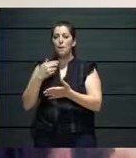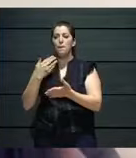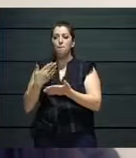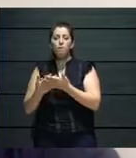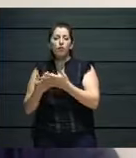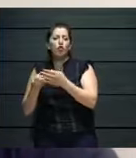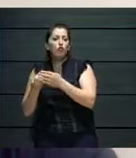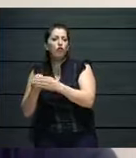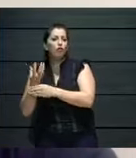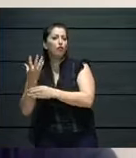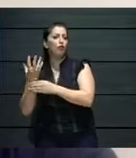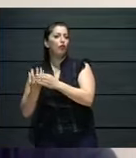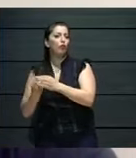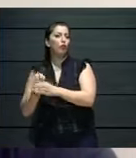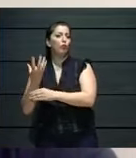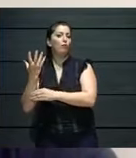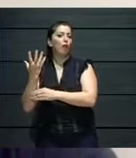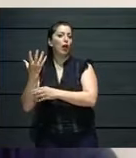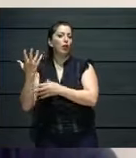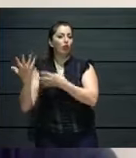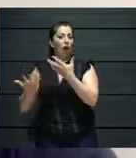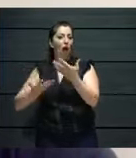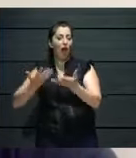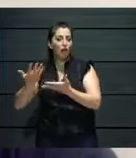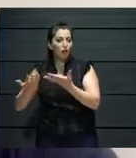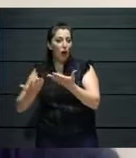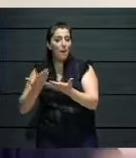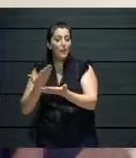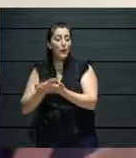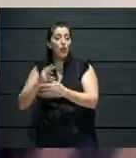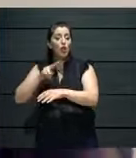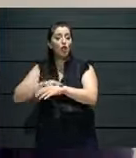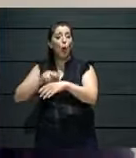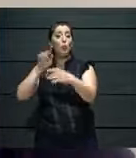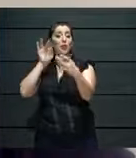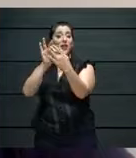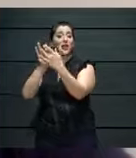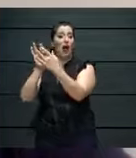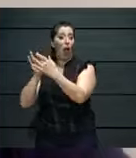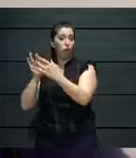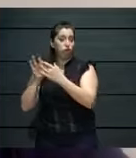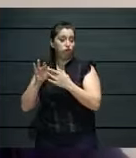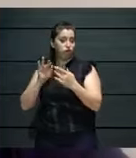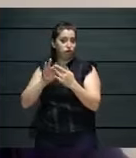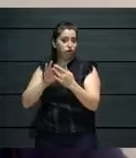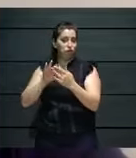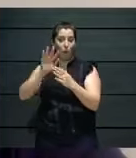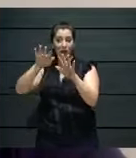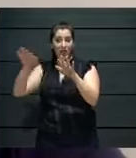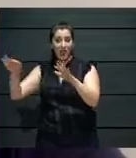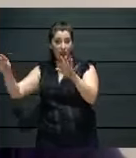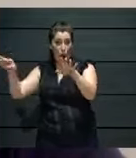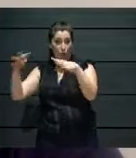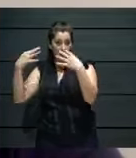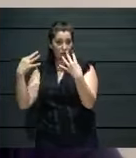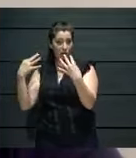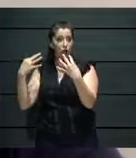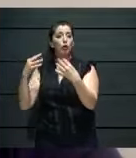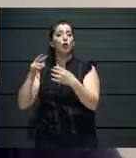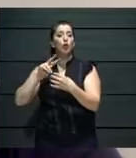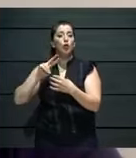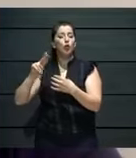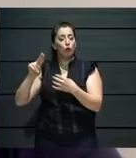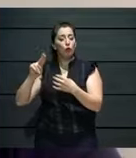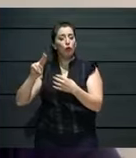space where we could meet the audience, the audience could meet us and where we could also show